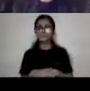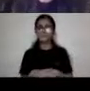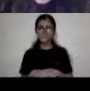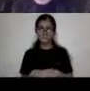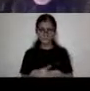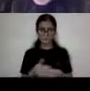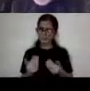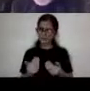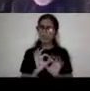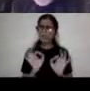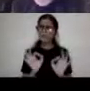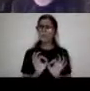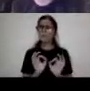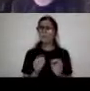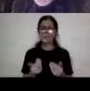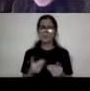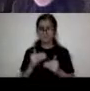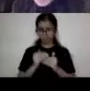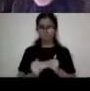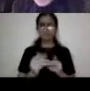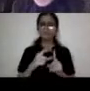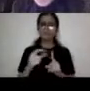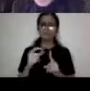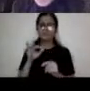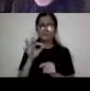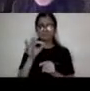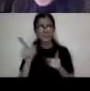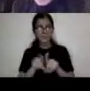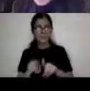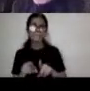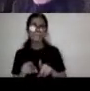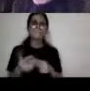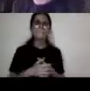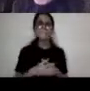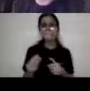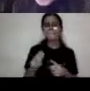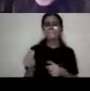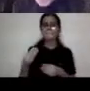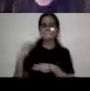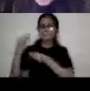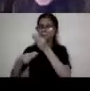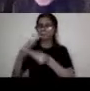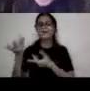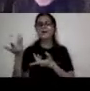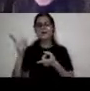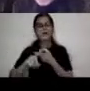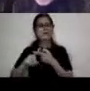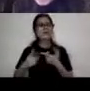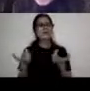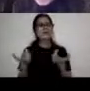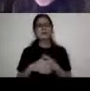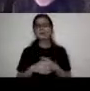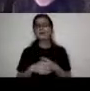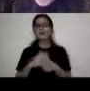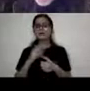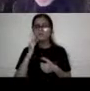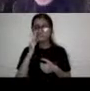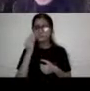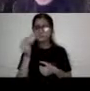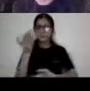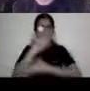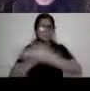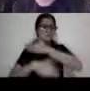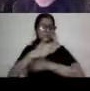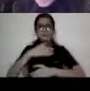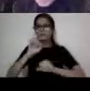The other issue is a colonial and settler harms. Uh, people are now talking about reparations for people with disabilities because